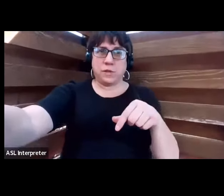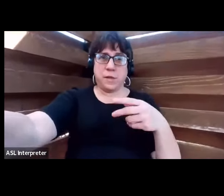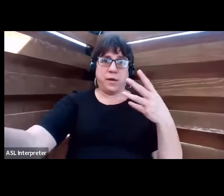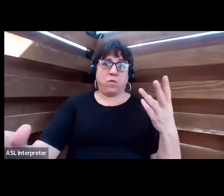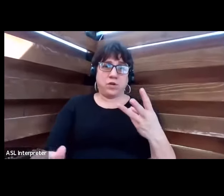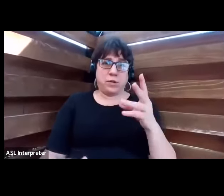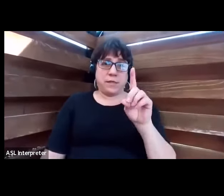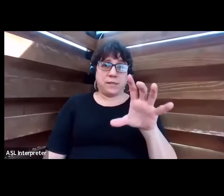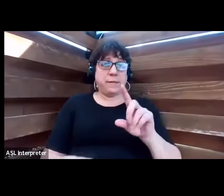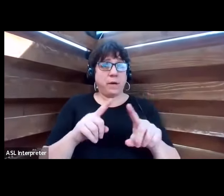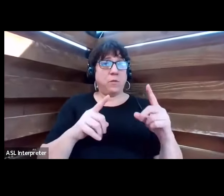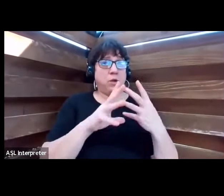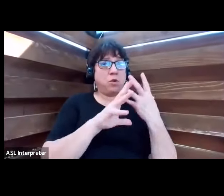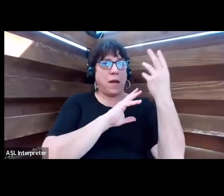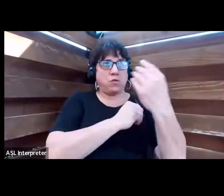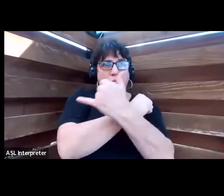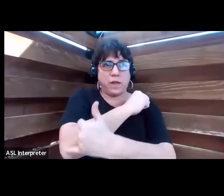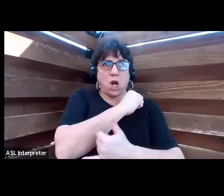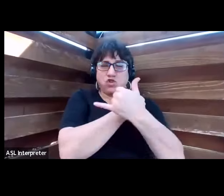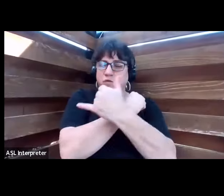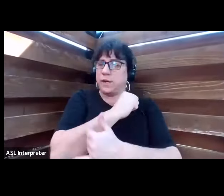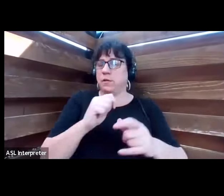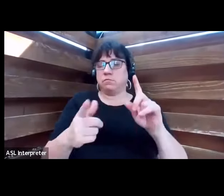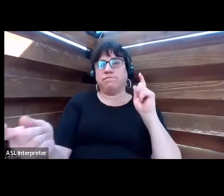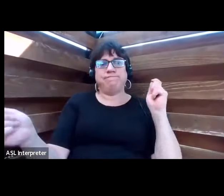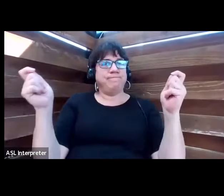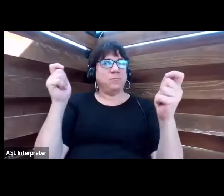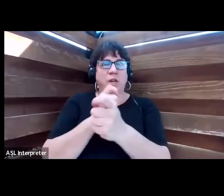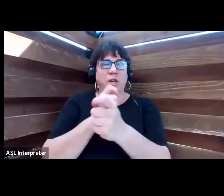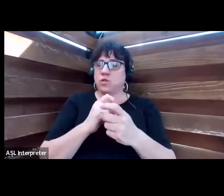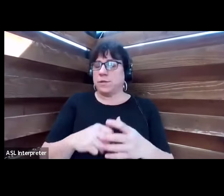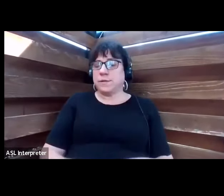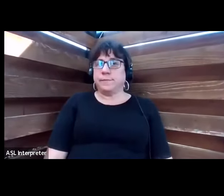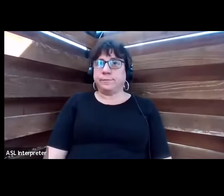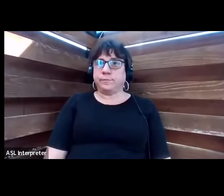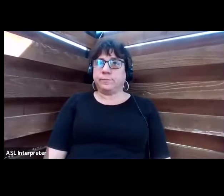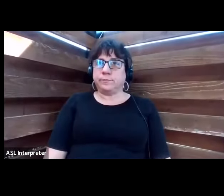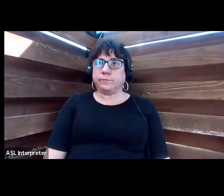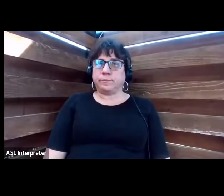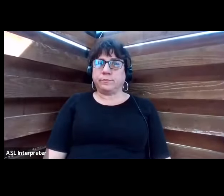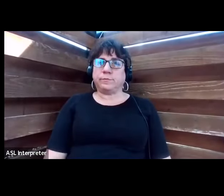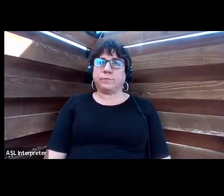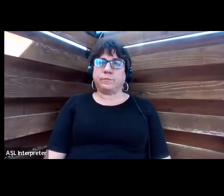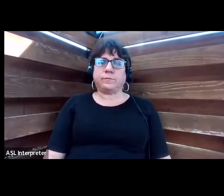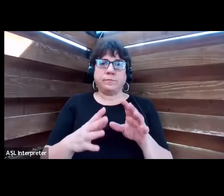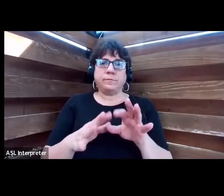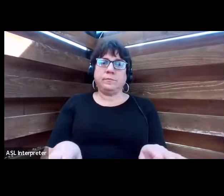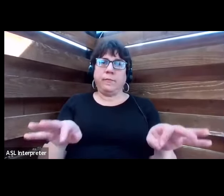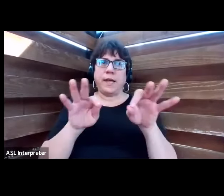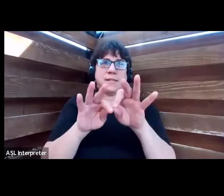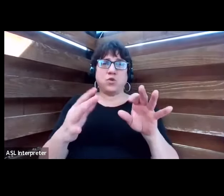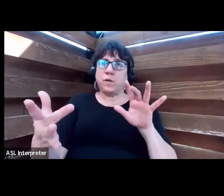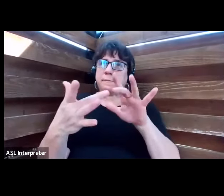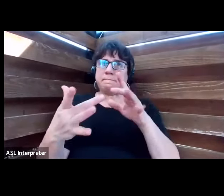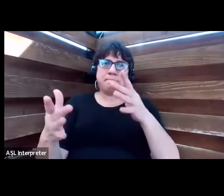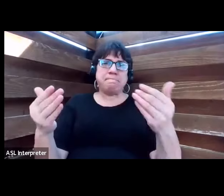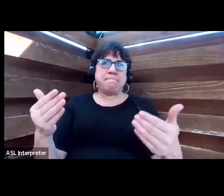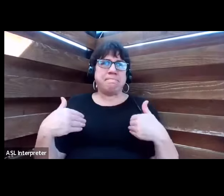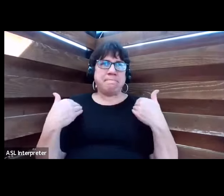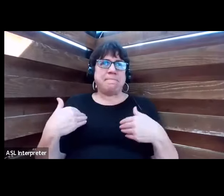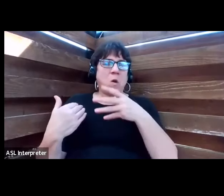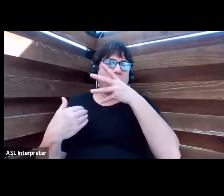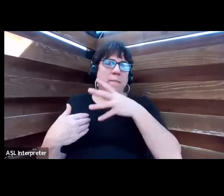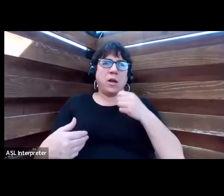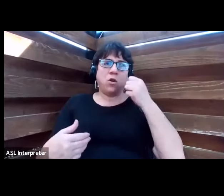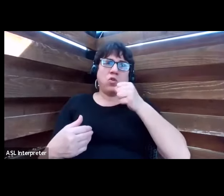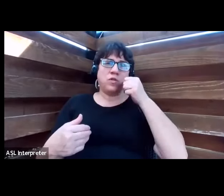out into the country, that changes dramatically. It's essential that we reach out to young women and girls from